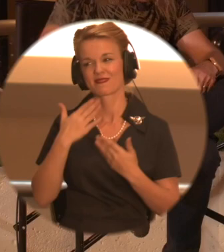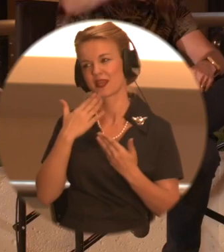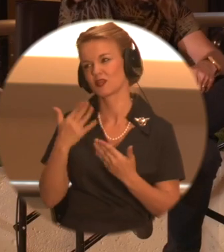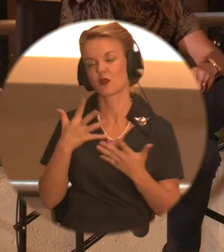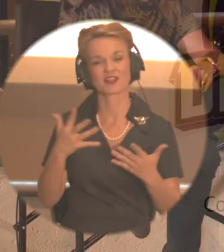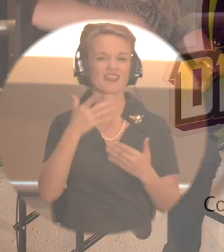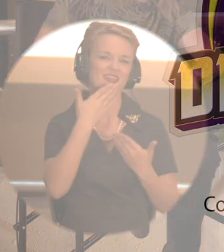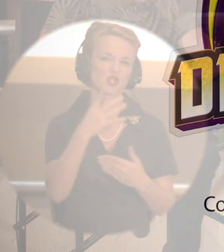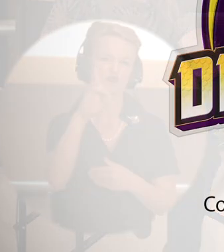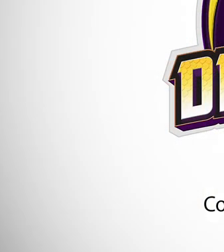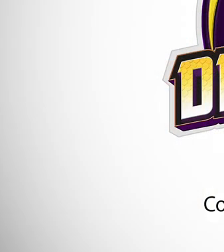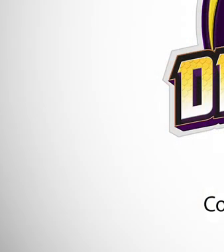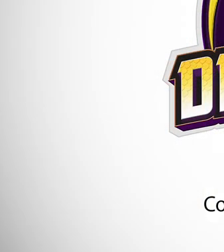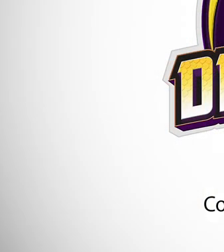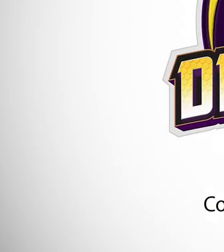And thank you, Dragon Con. Thank you.